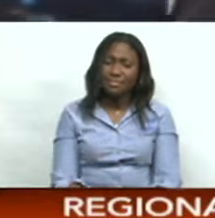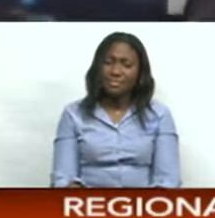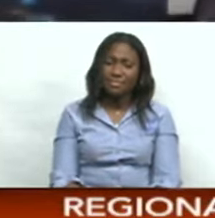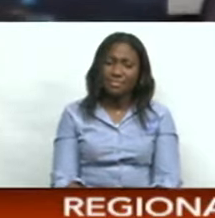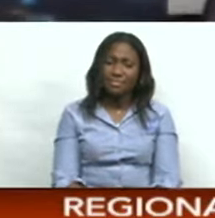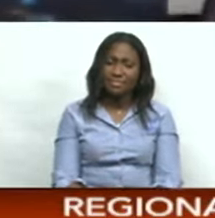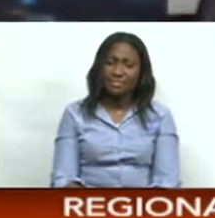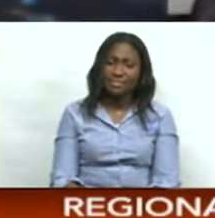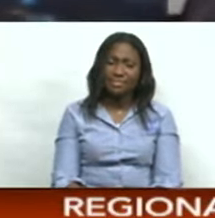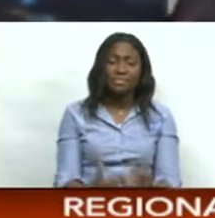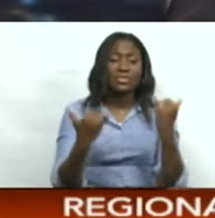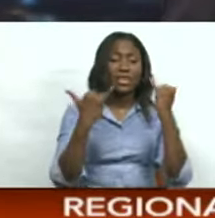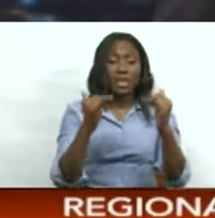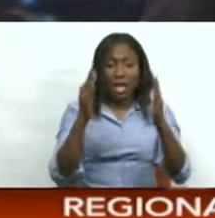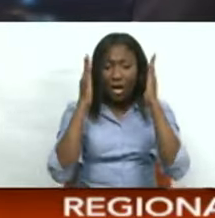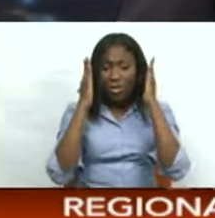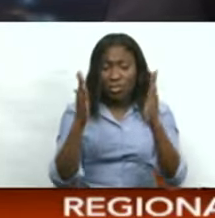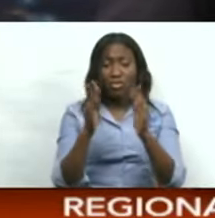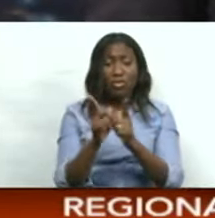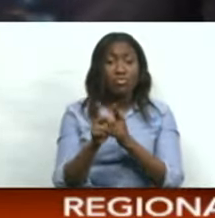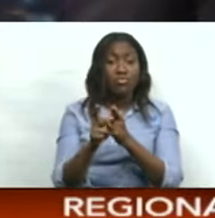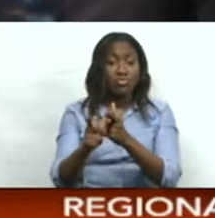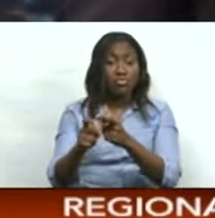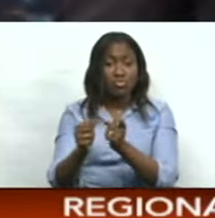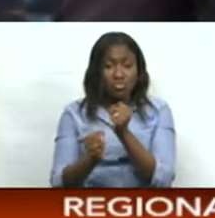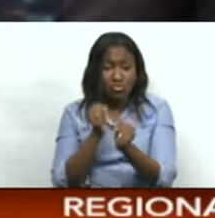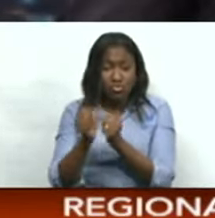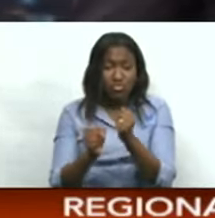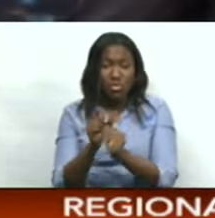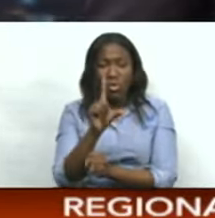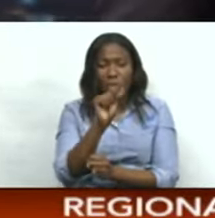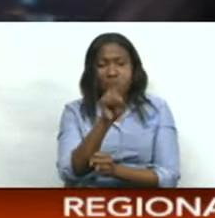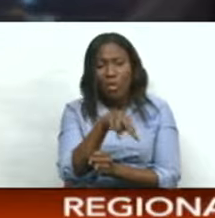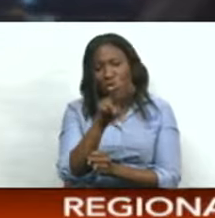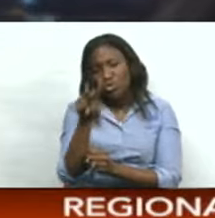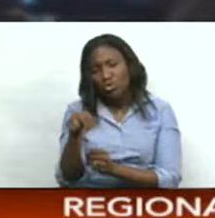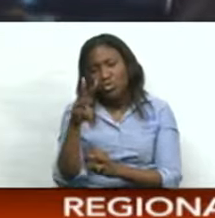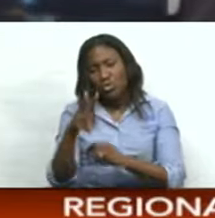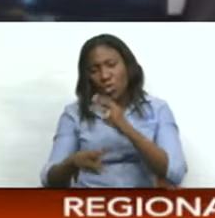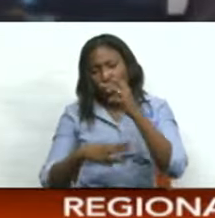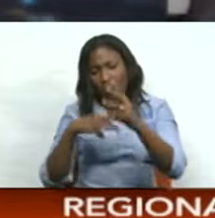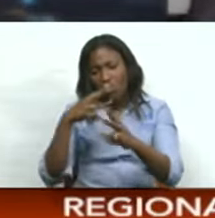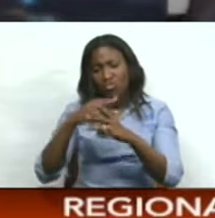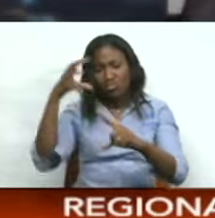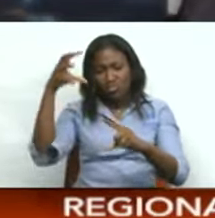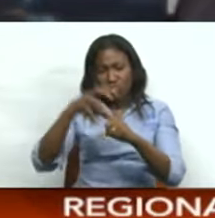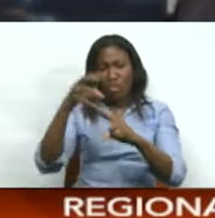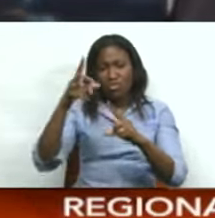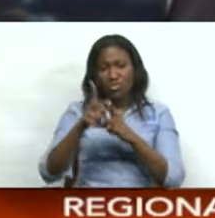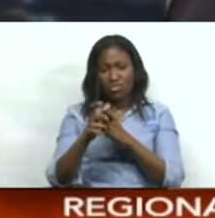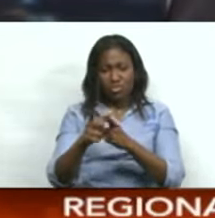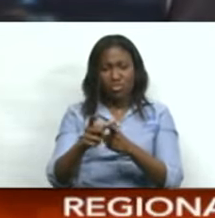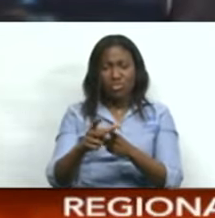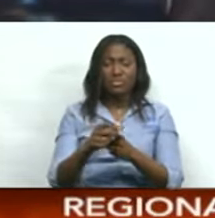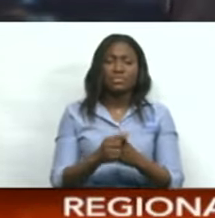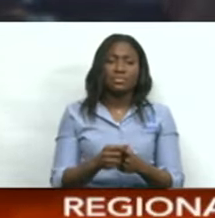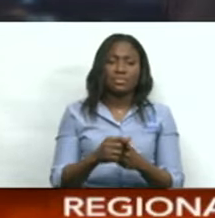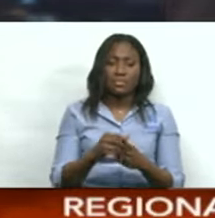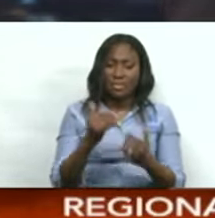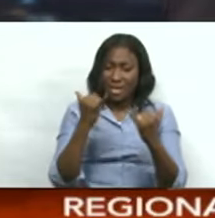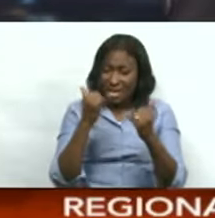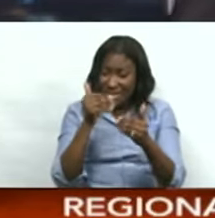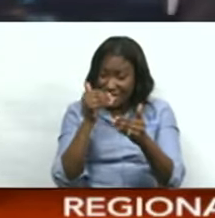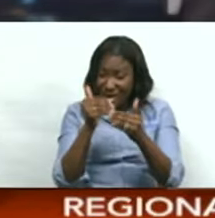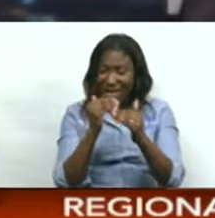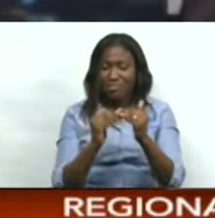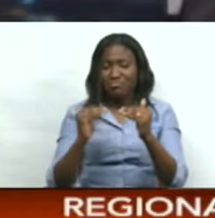All right, let's switch on over to some track and field news now. 2022 World Indoor 400-meter champion Jureme Richards only narrowly advanced to the